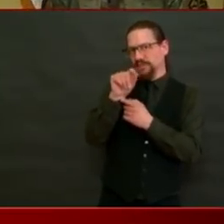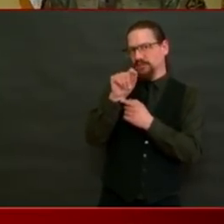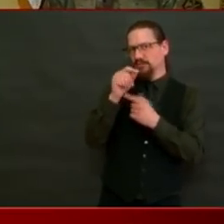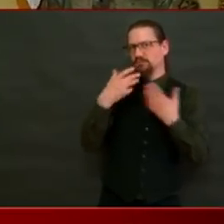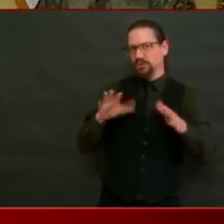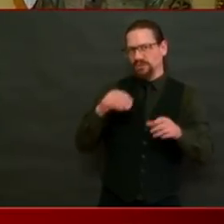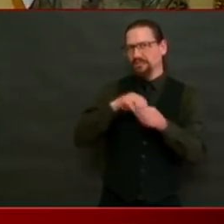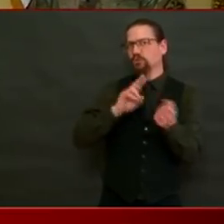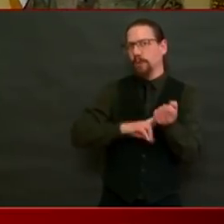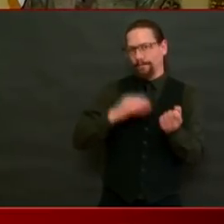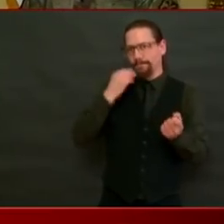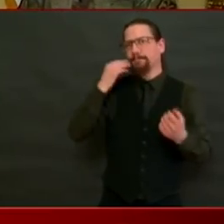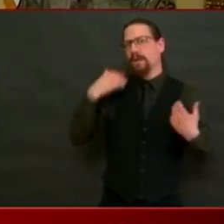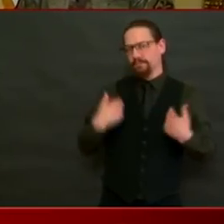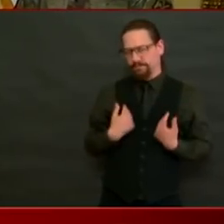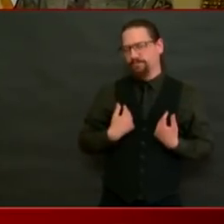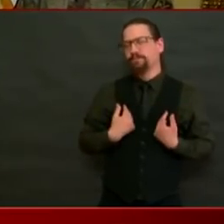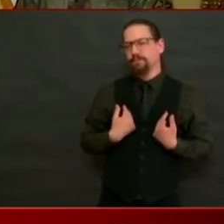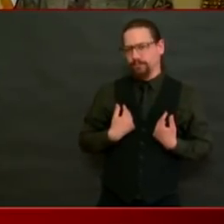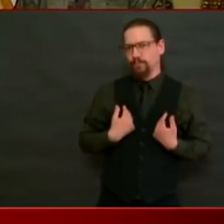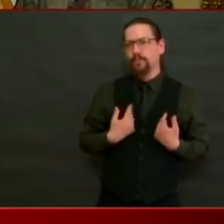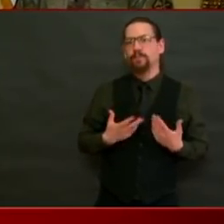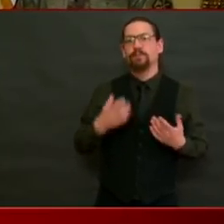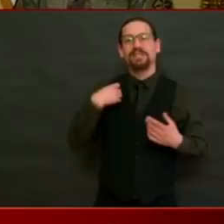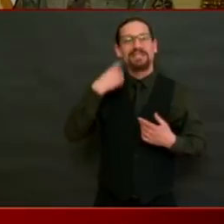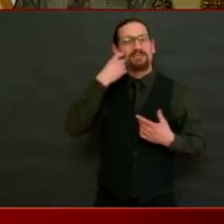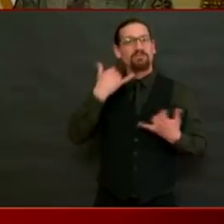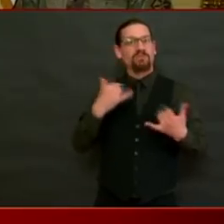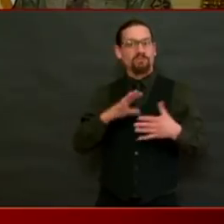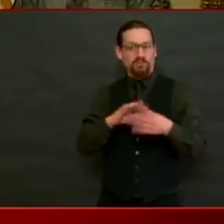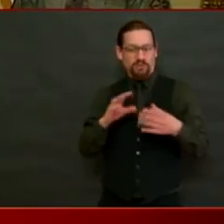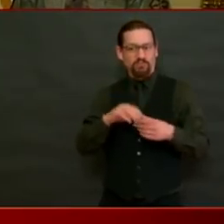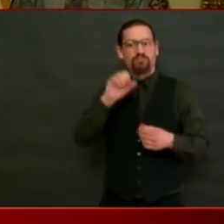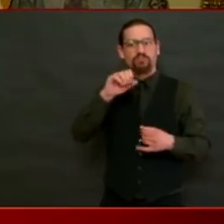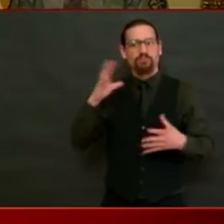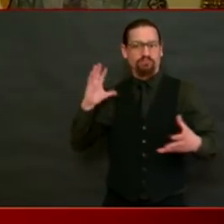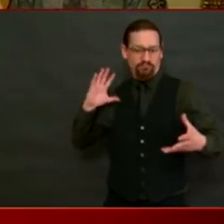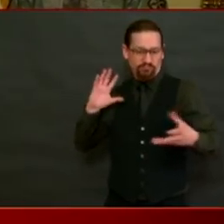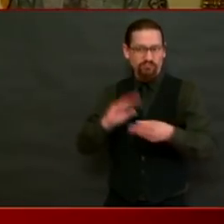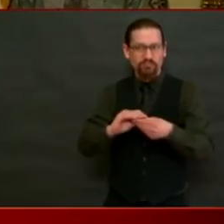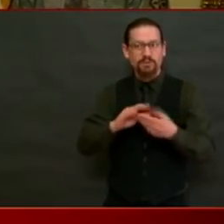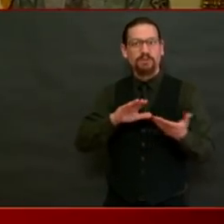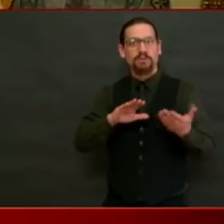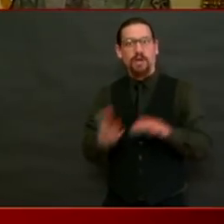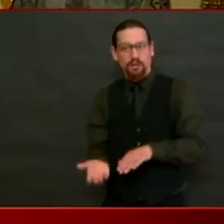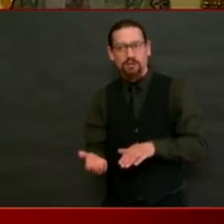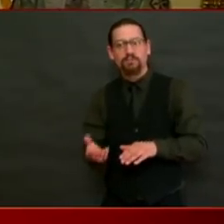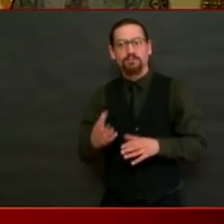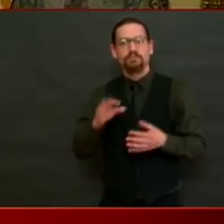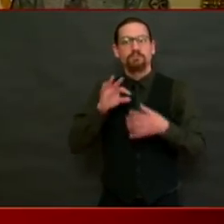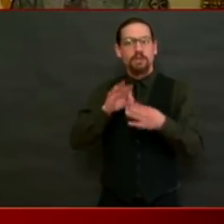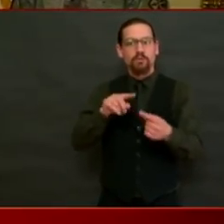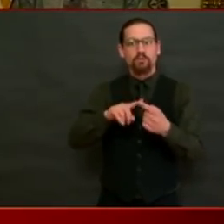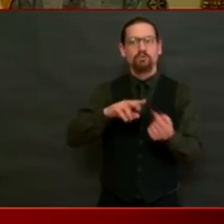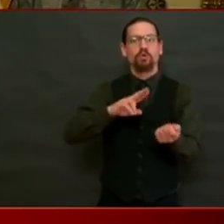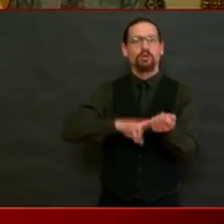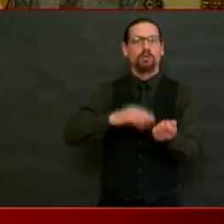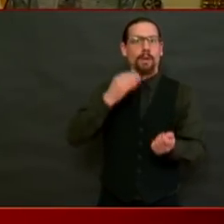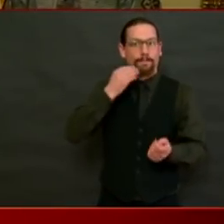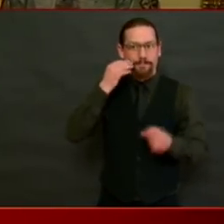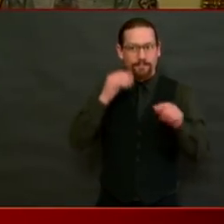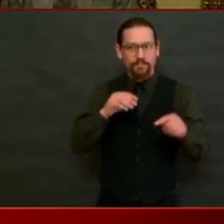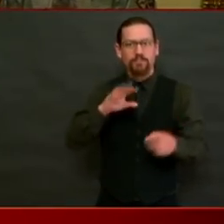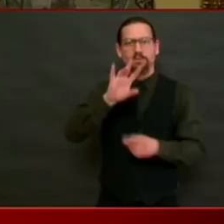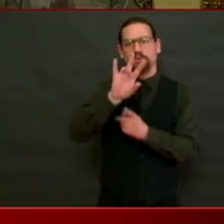mentioned, the number of the total deaths associated with nursing homes is seven, and that's